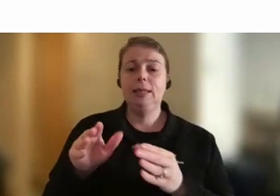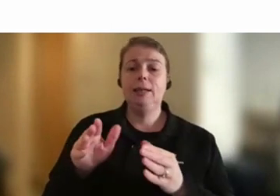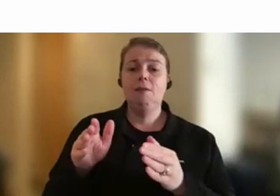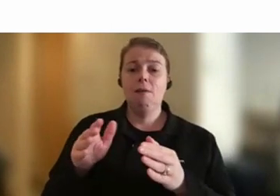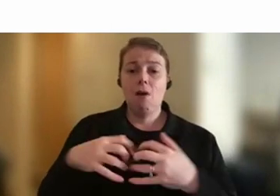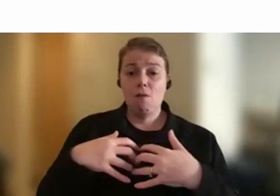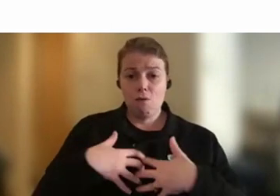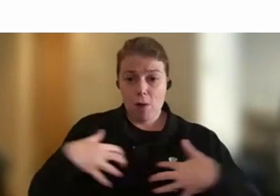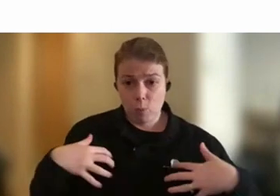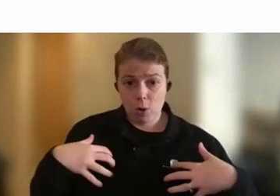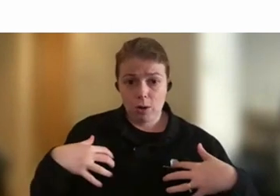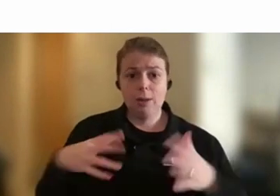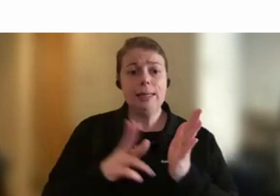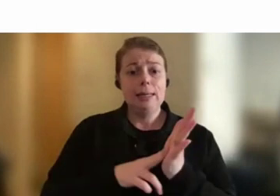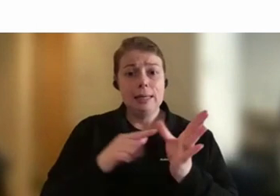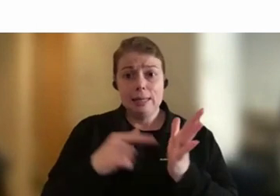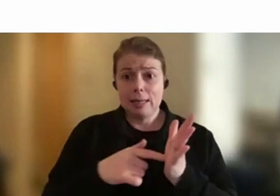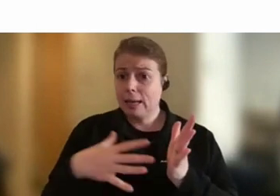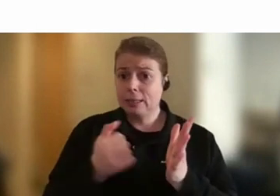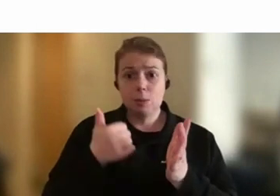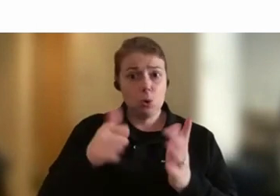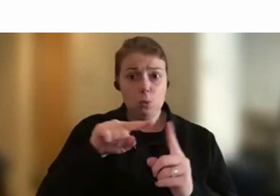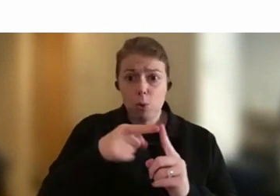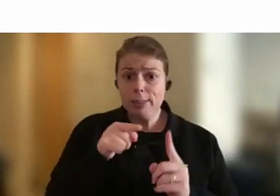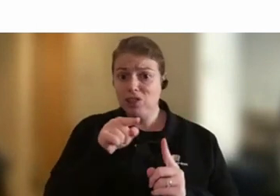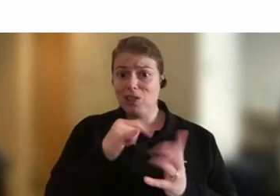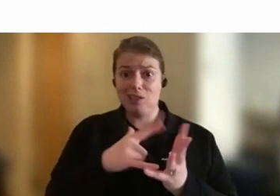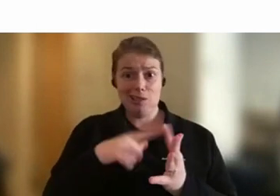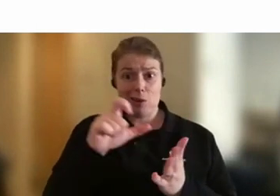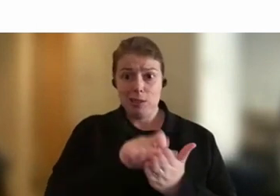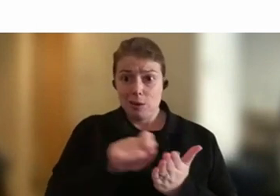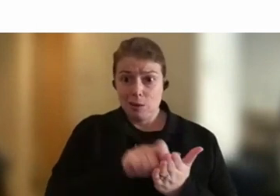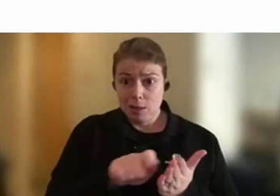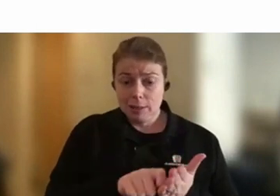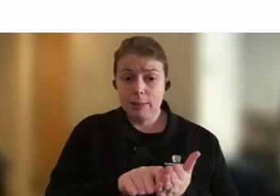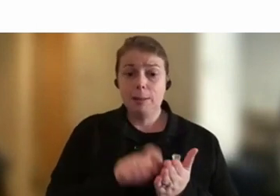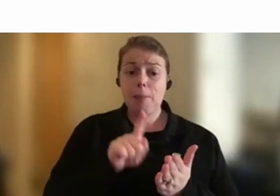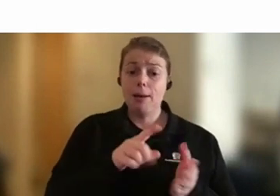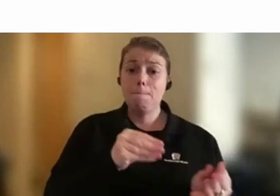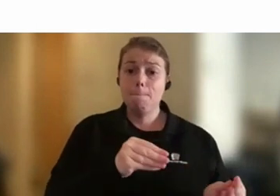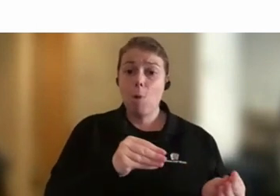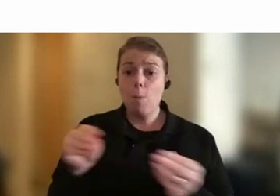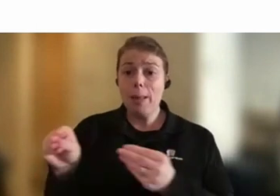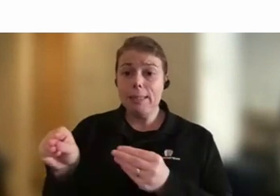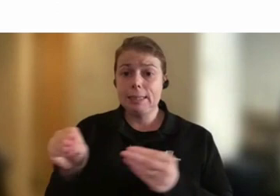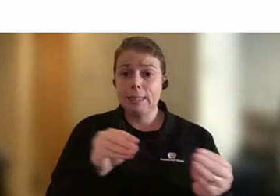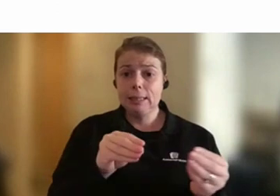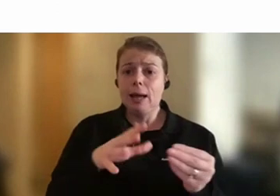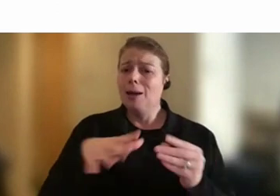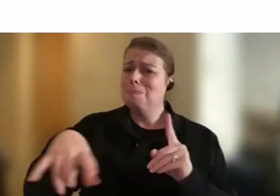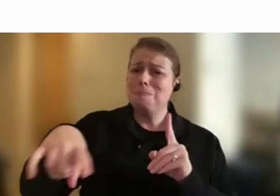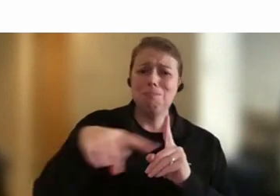some great points and she's a secretary, that mobility has got so many advantages,